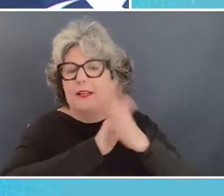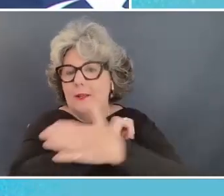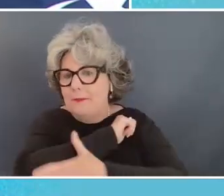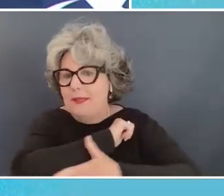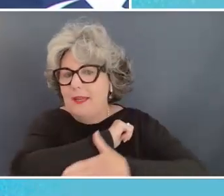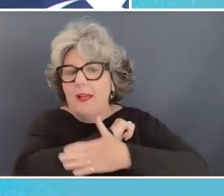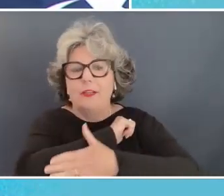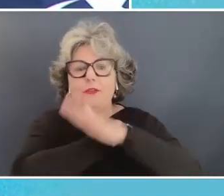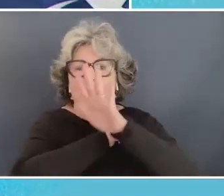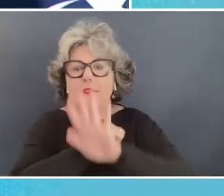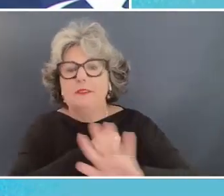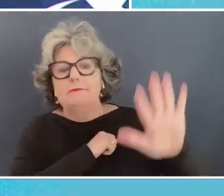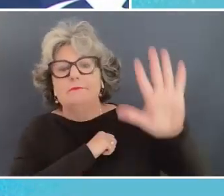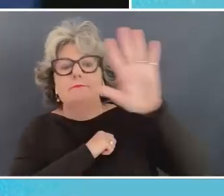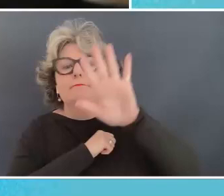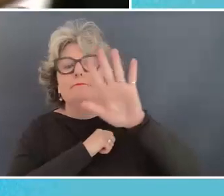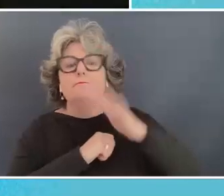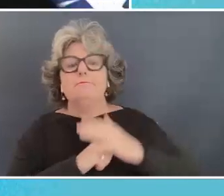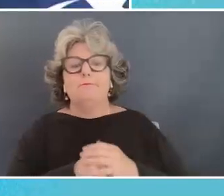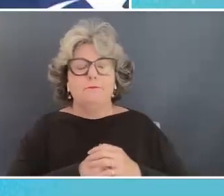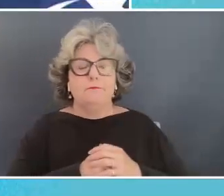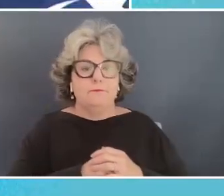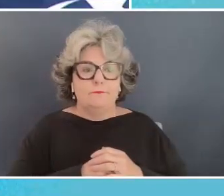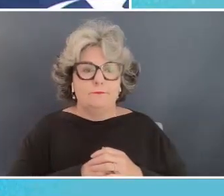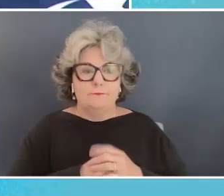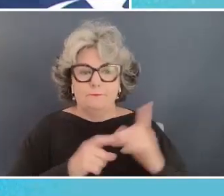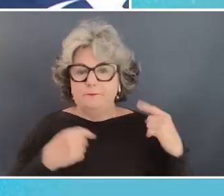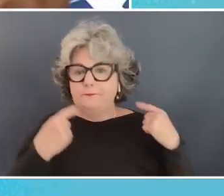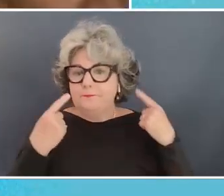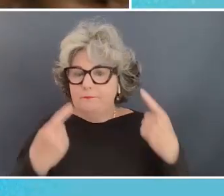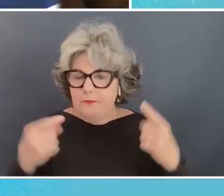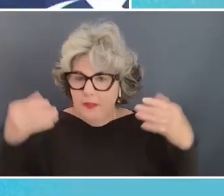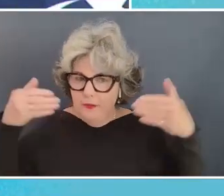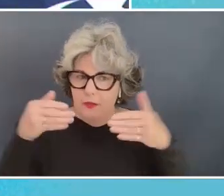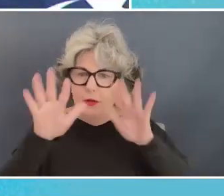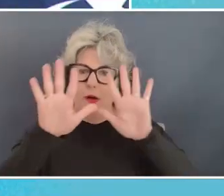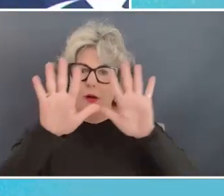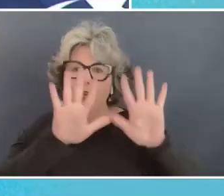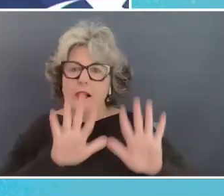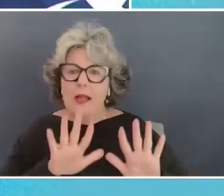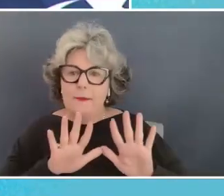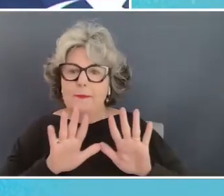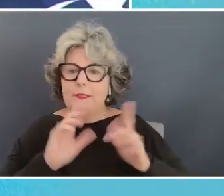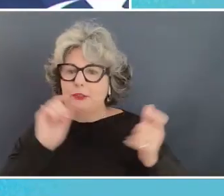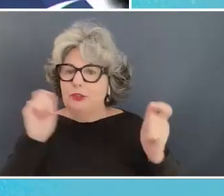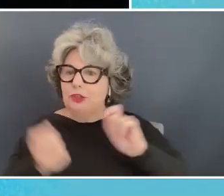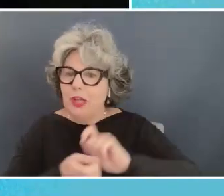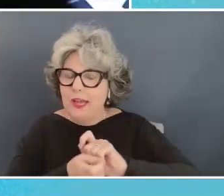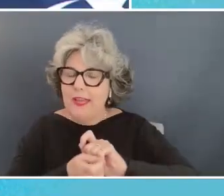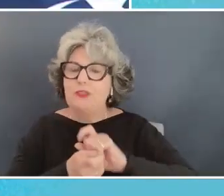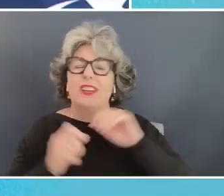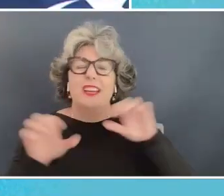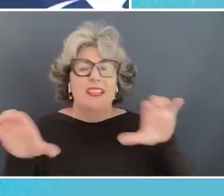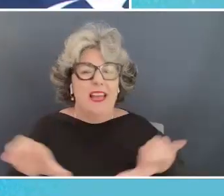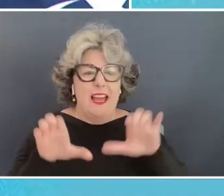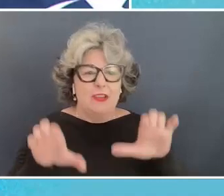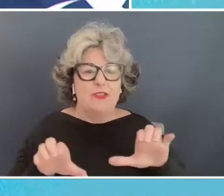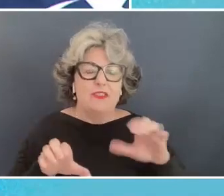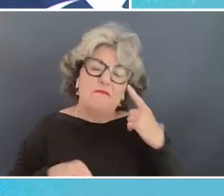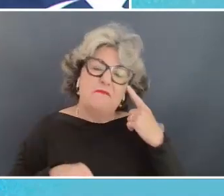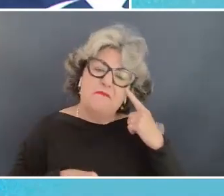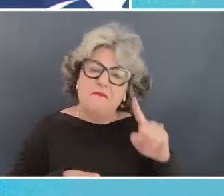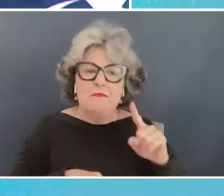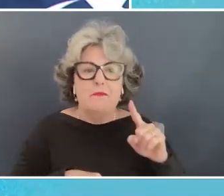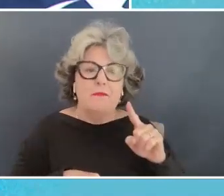i have been focusing more on climate change and climate action for the last more than 15